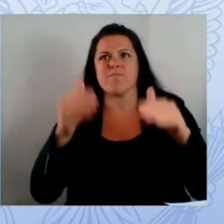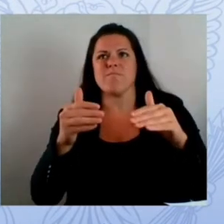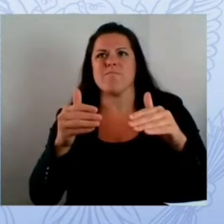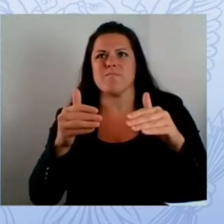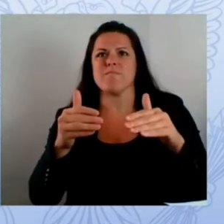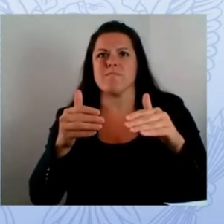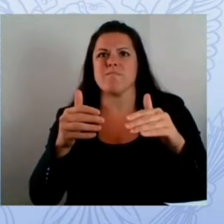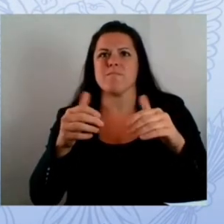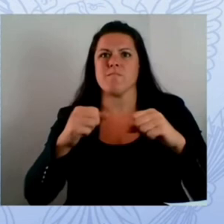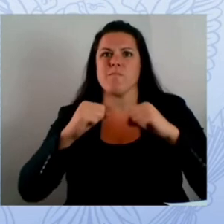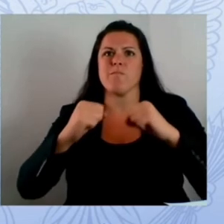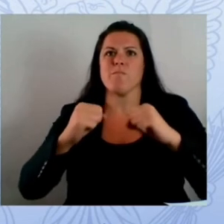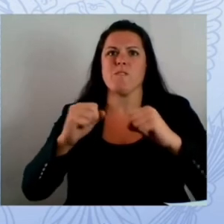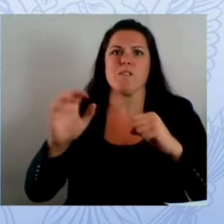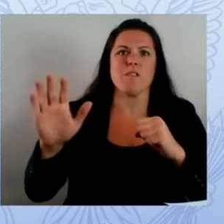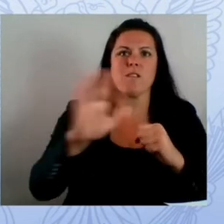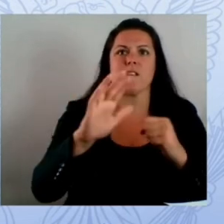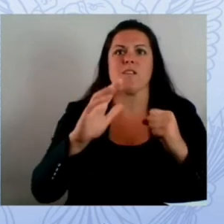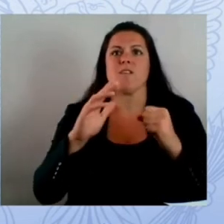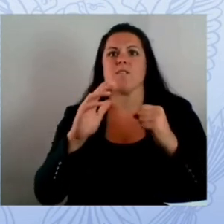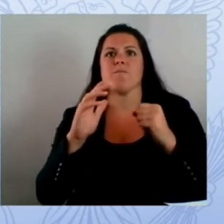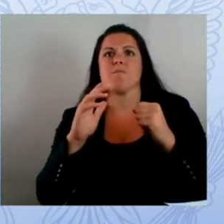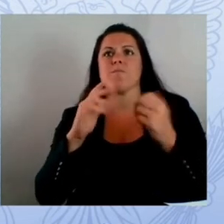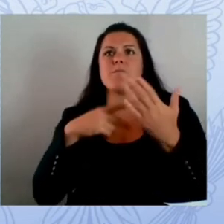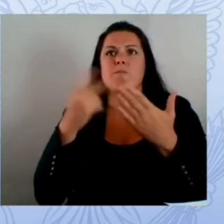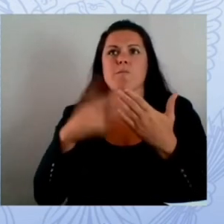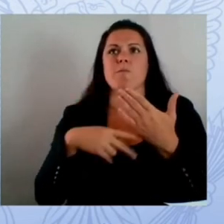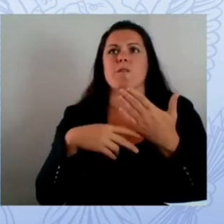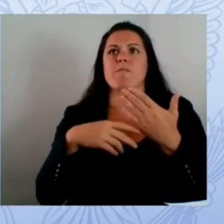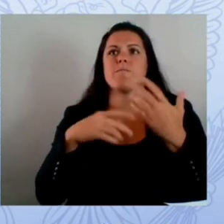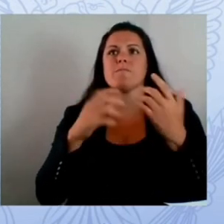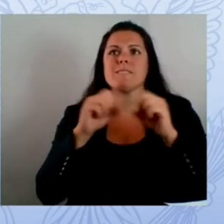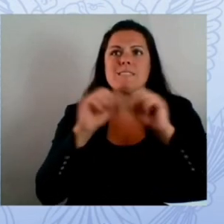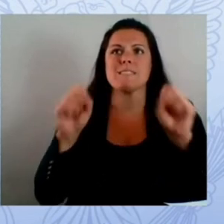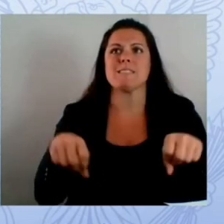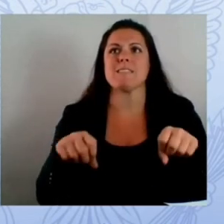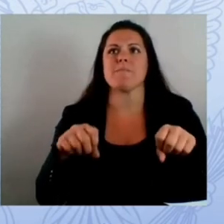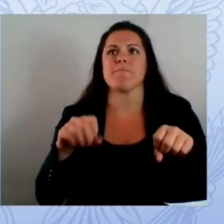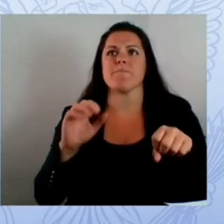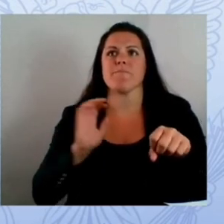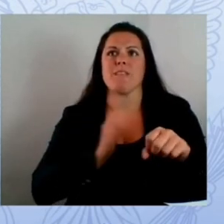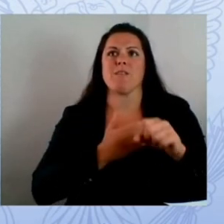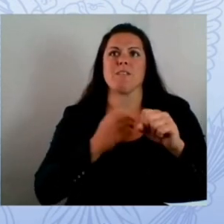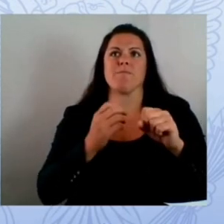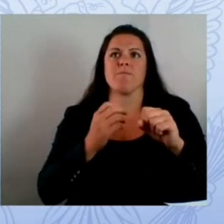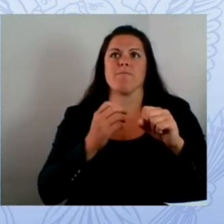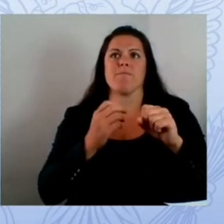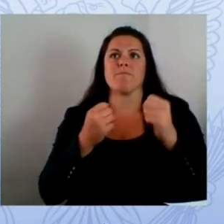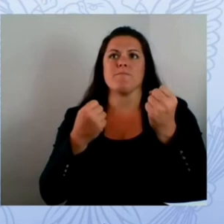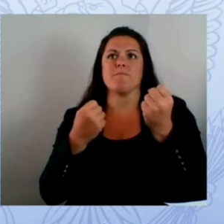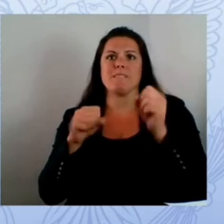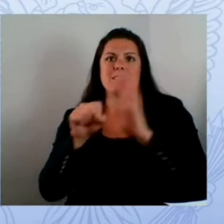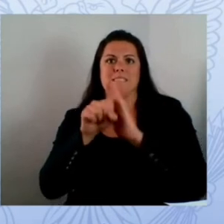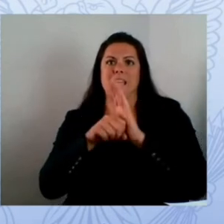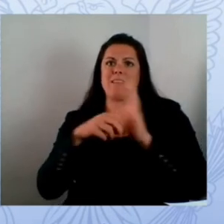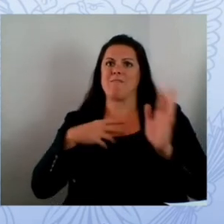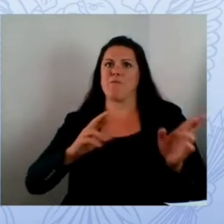just to have regional support we just rolled out a very robust data exchange agreement